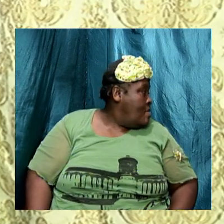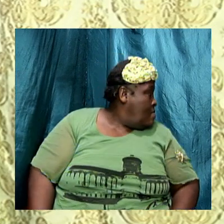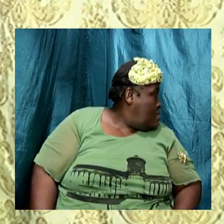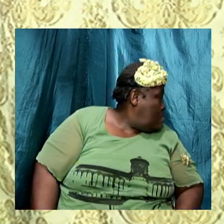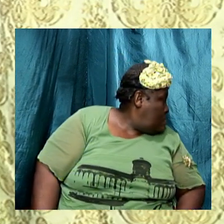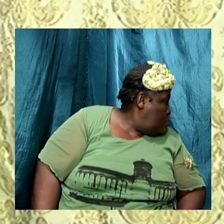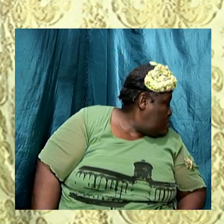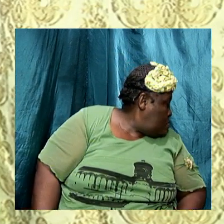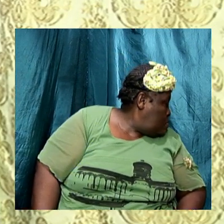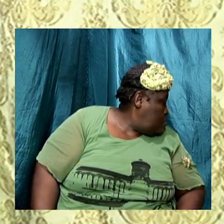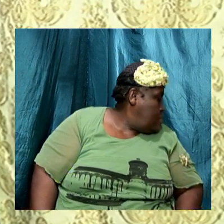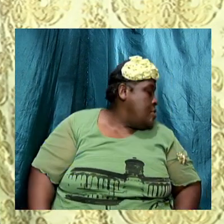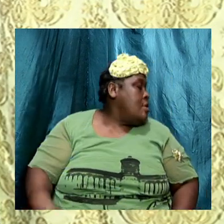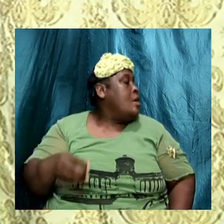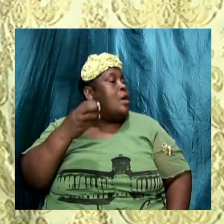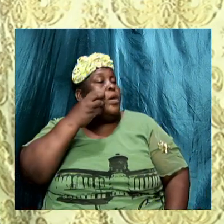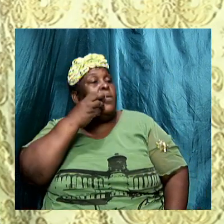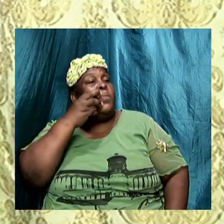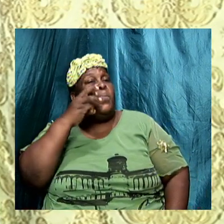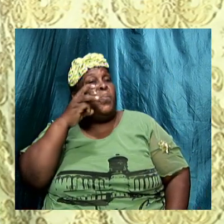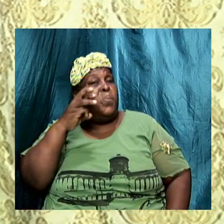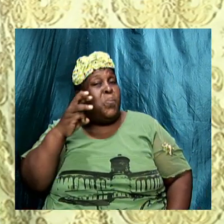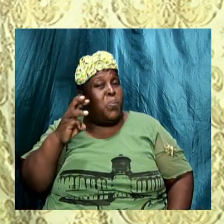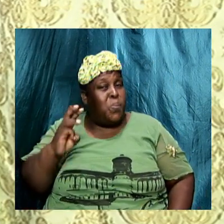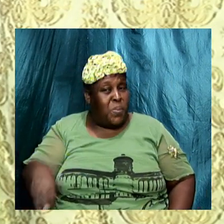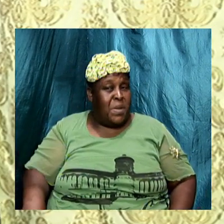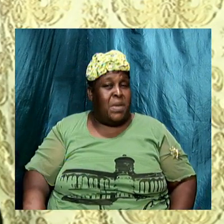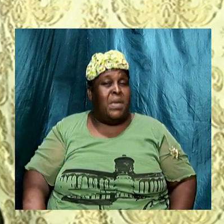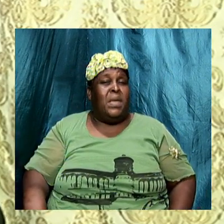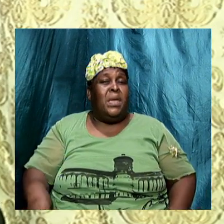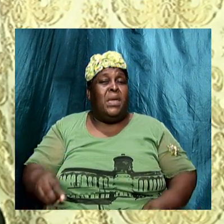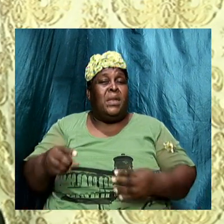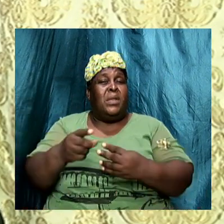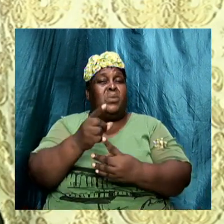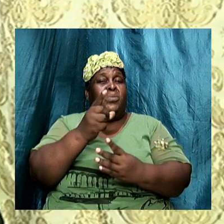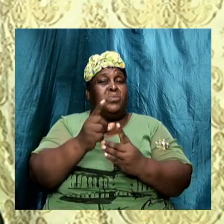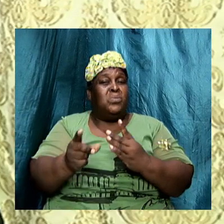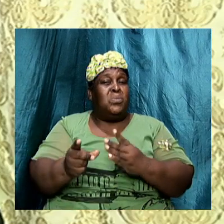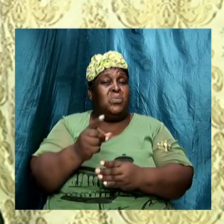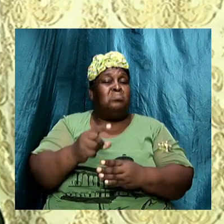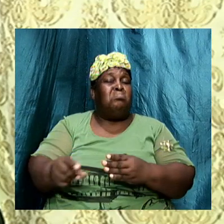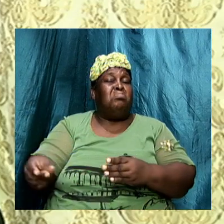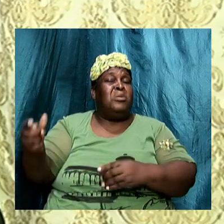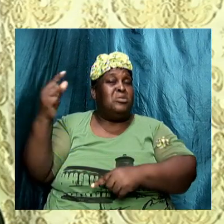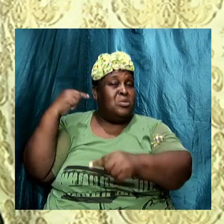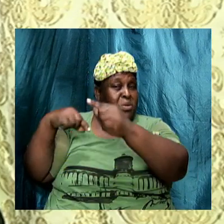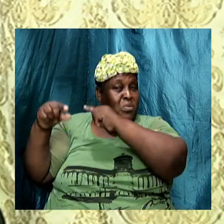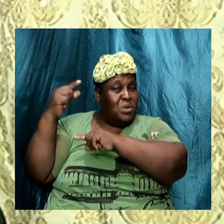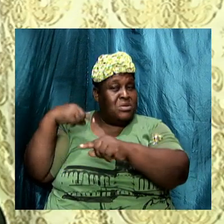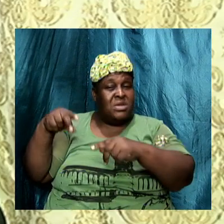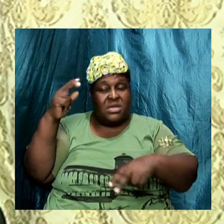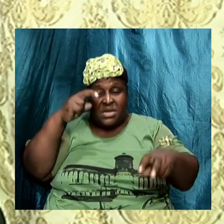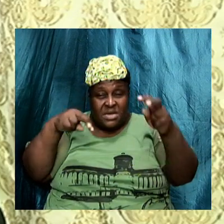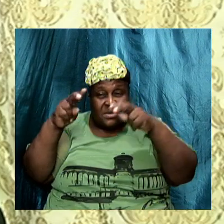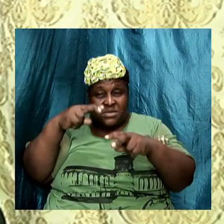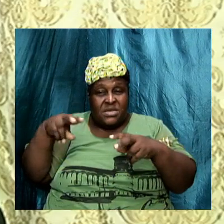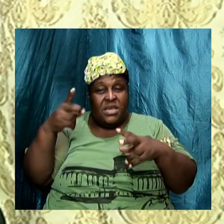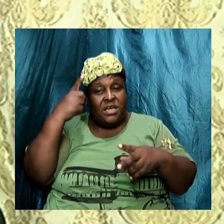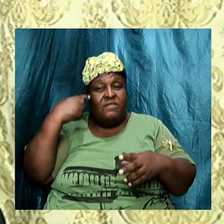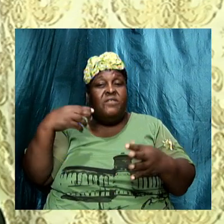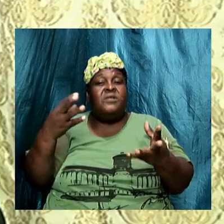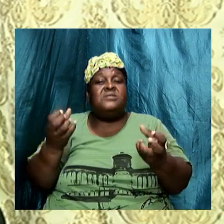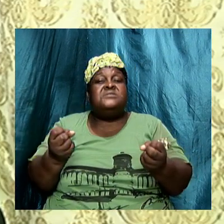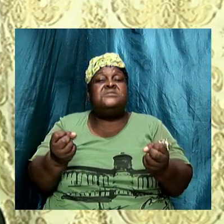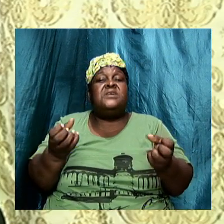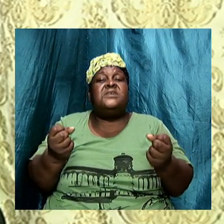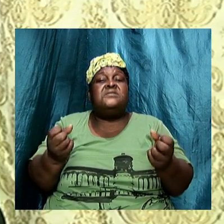a wicked and adulterous generation seek a sign let us look at 2 Thessalonians